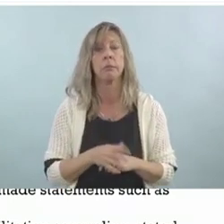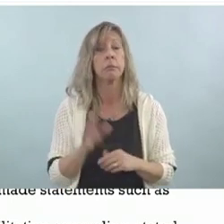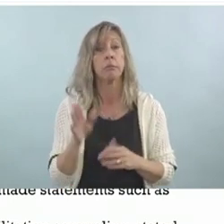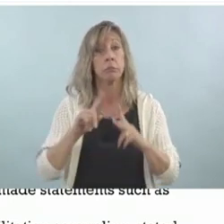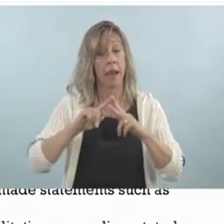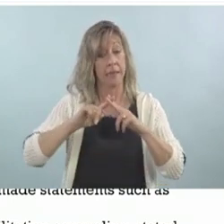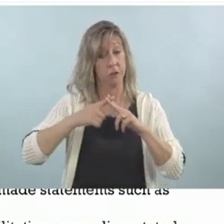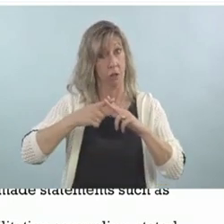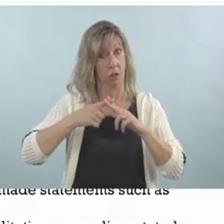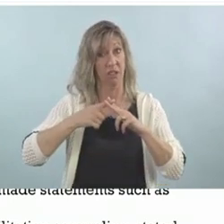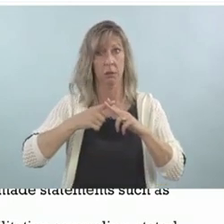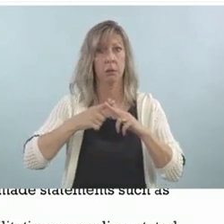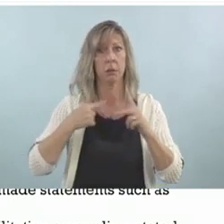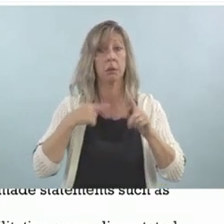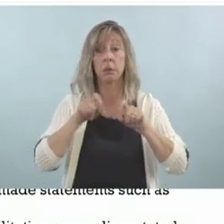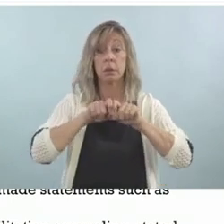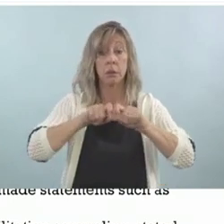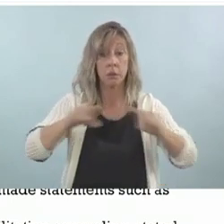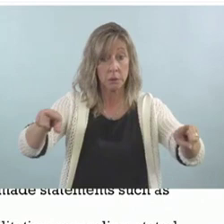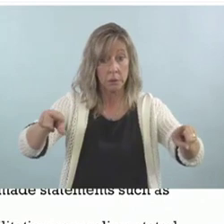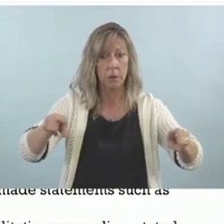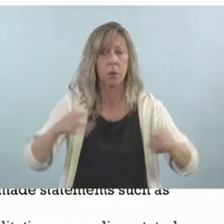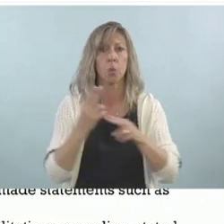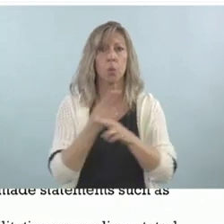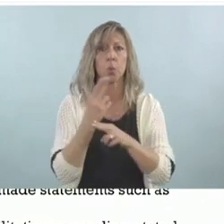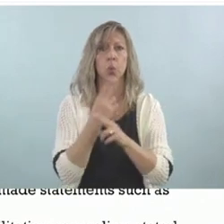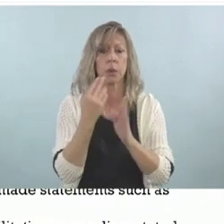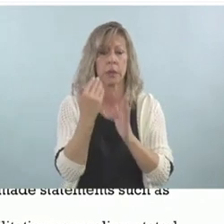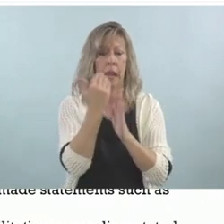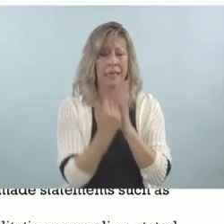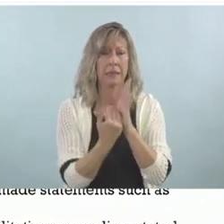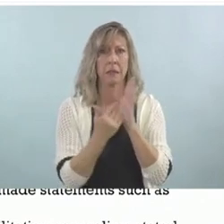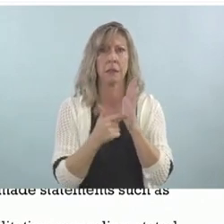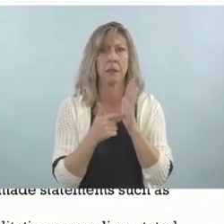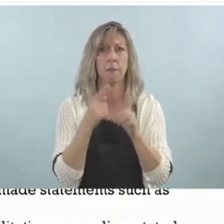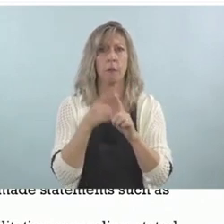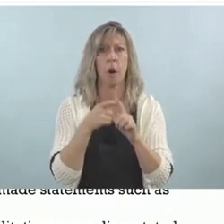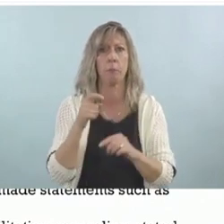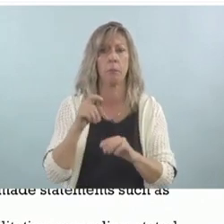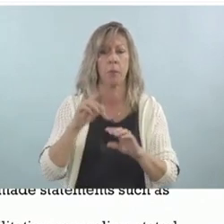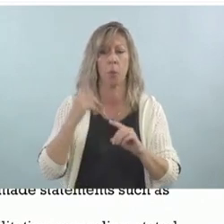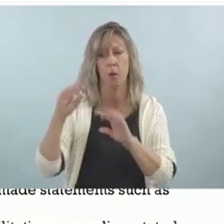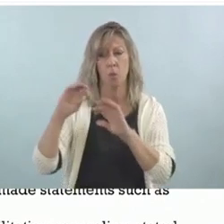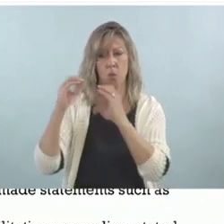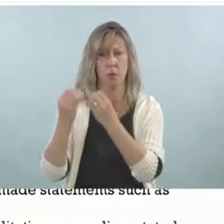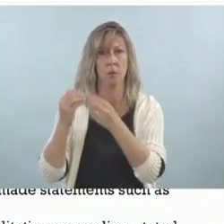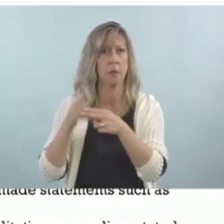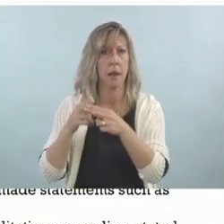on a listserv for an organization called HERD, H-E-A-R-D.